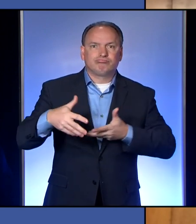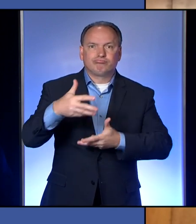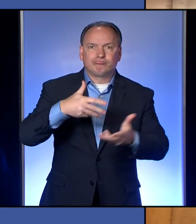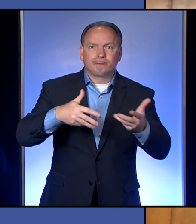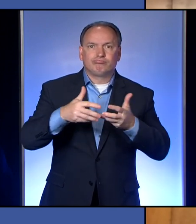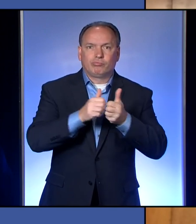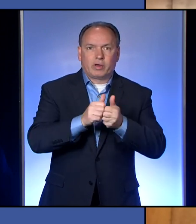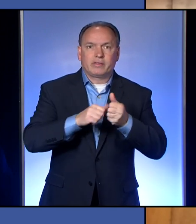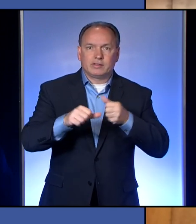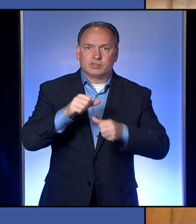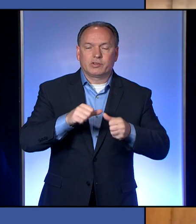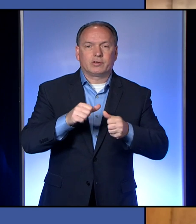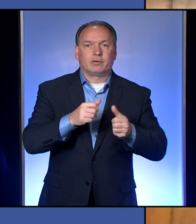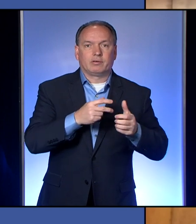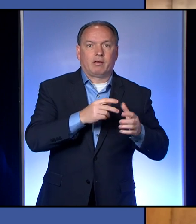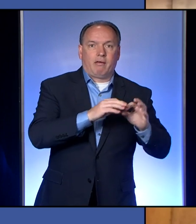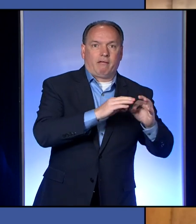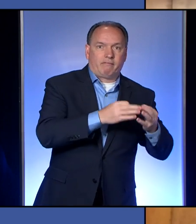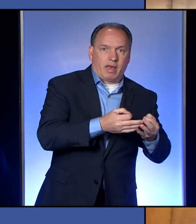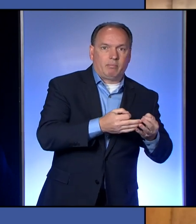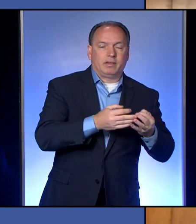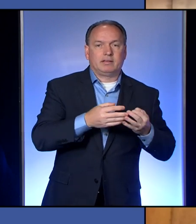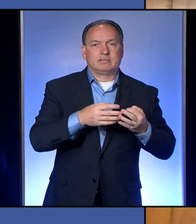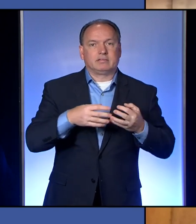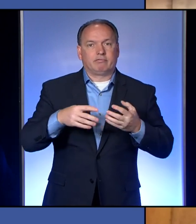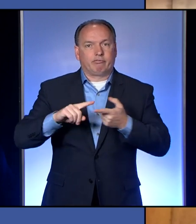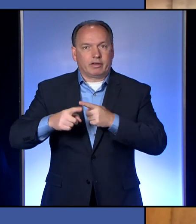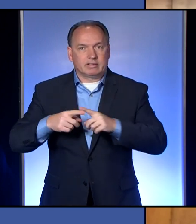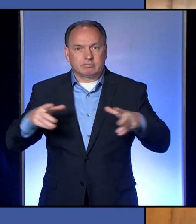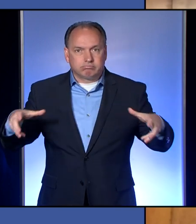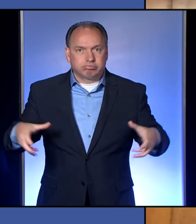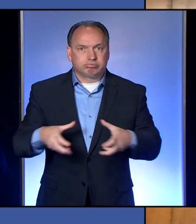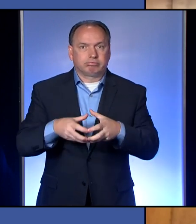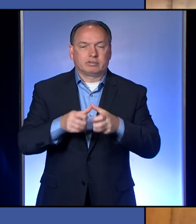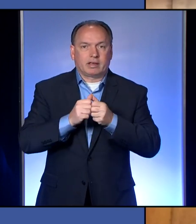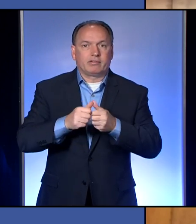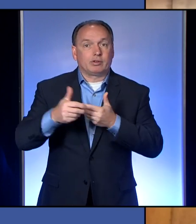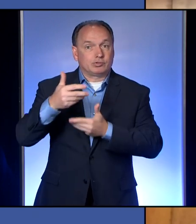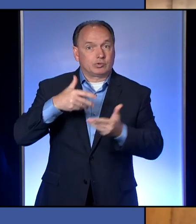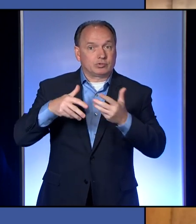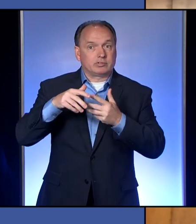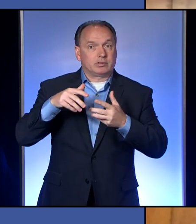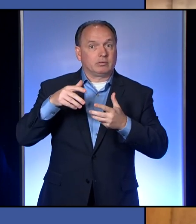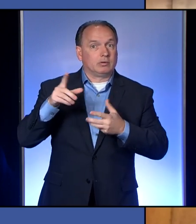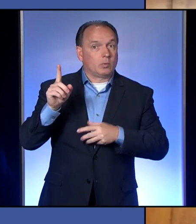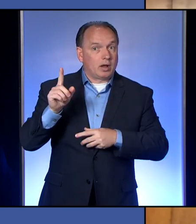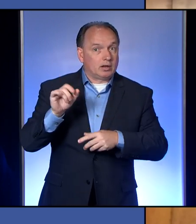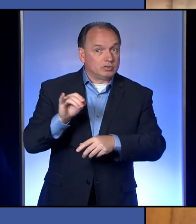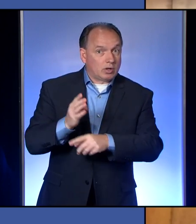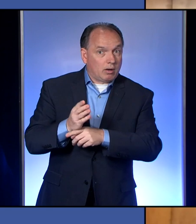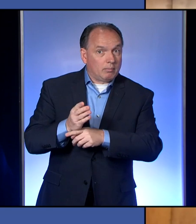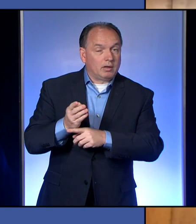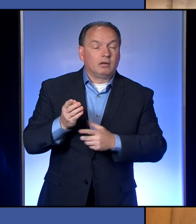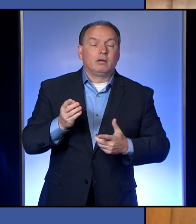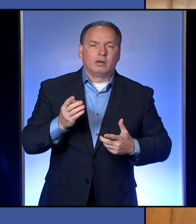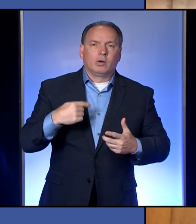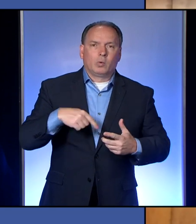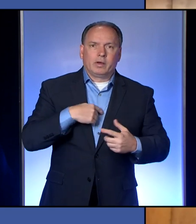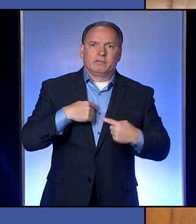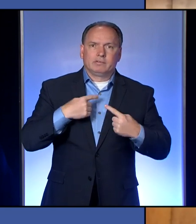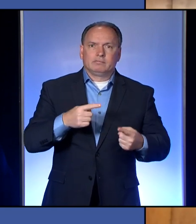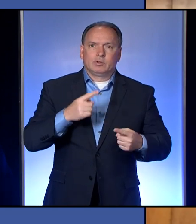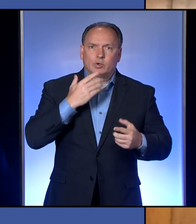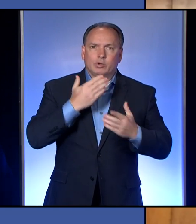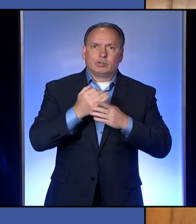both families and extended families and socializing at work, I think the fact that we have done such a good job